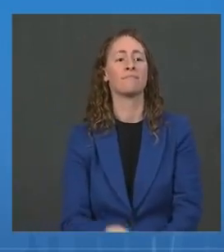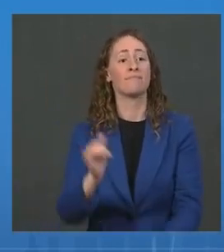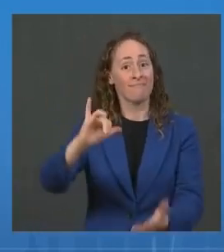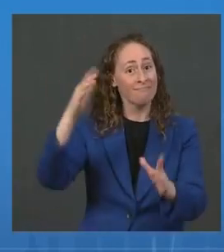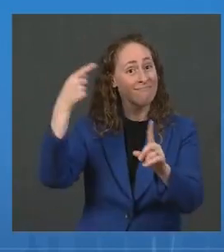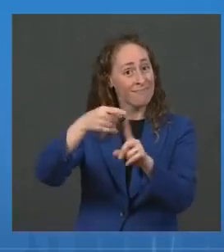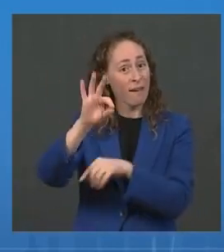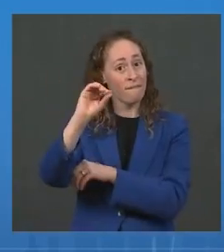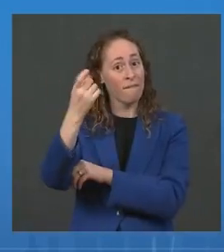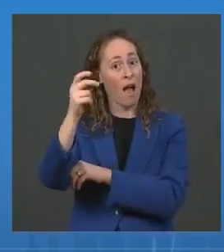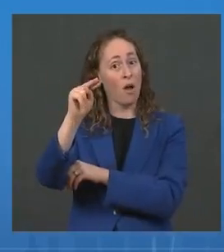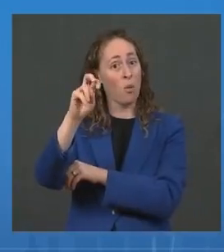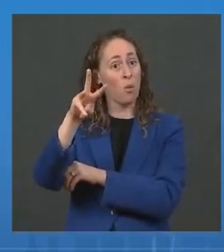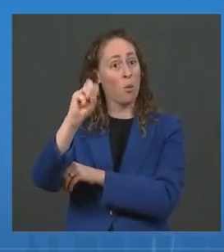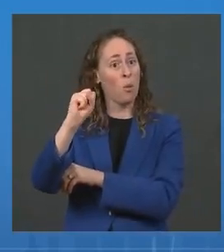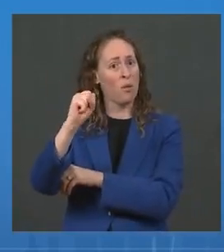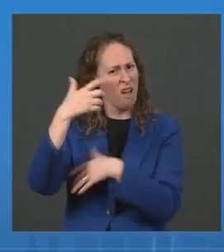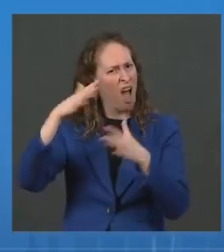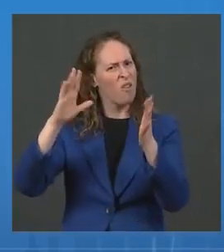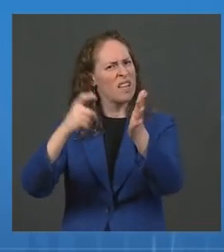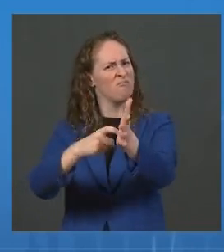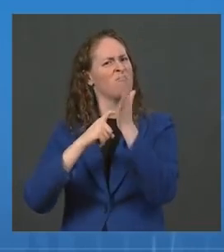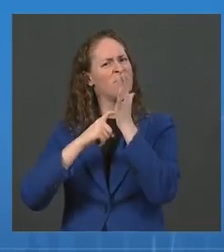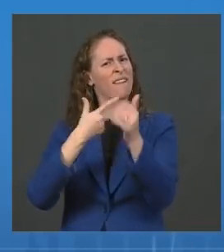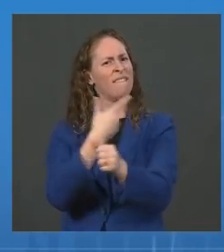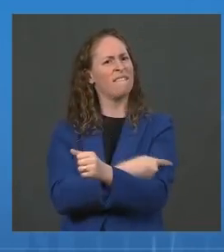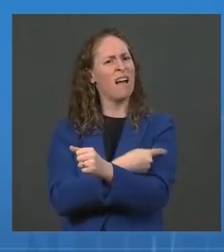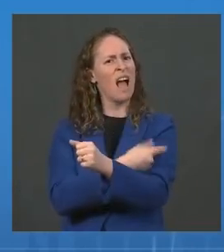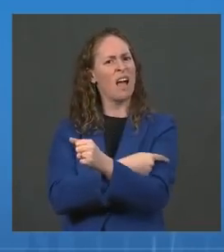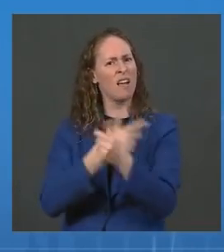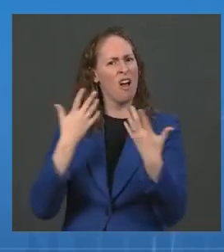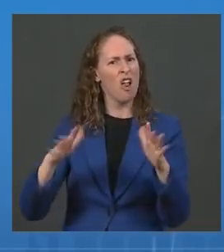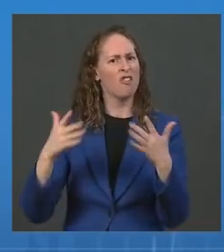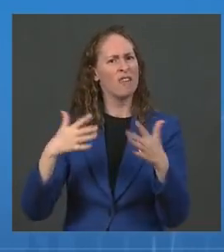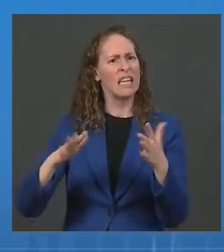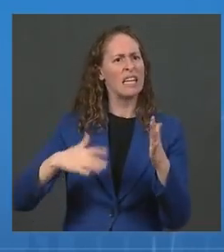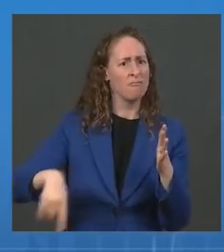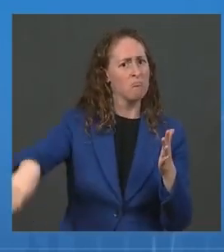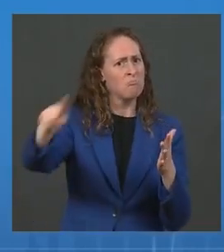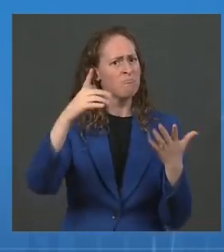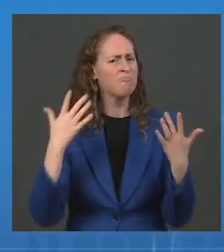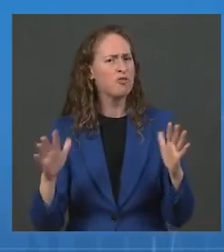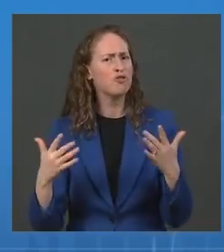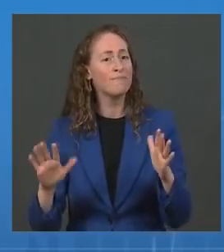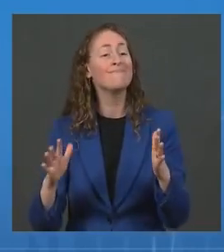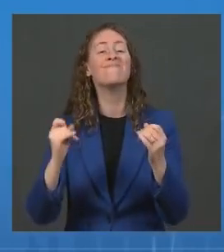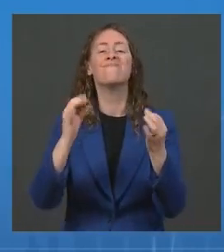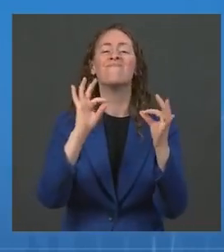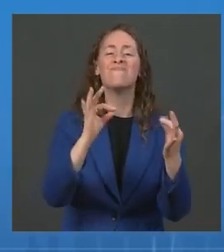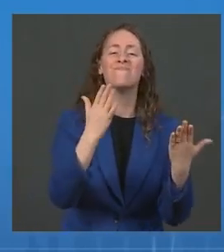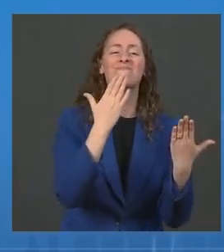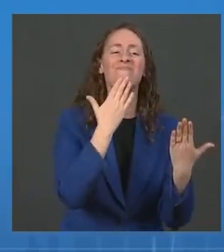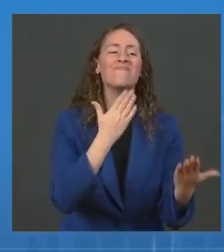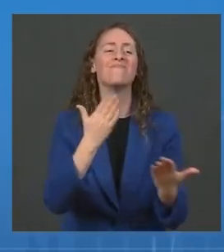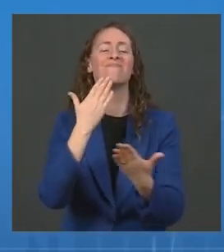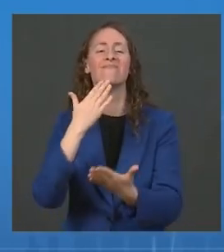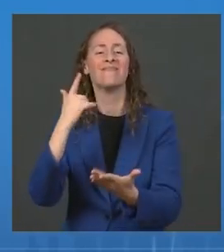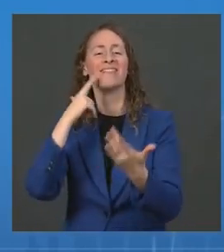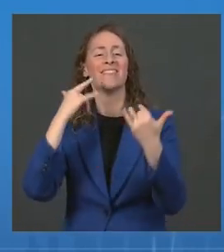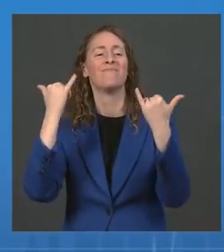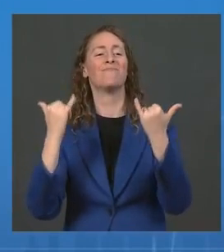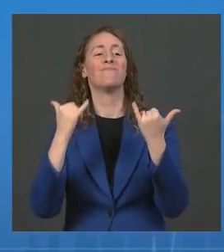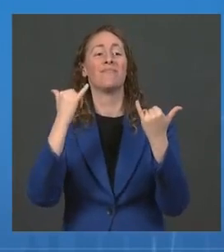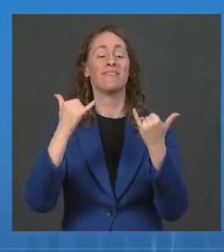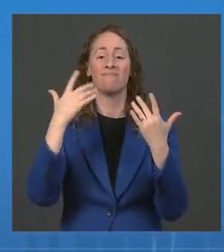vaccination requirement in place to keep its own employees safe. So, thank you for today's briefing.